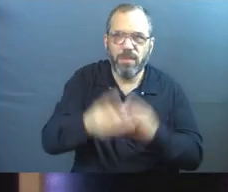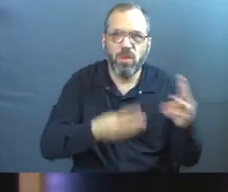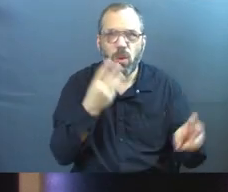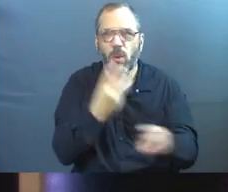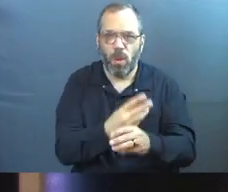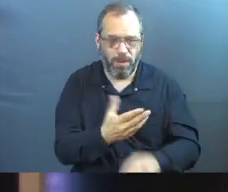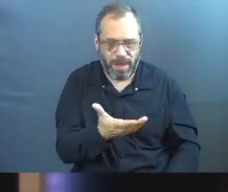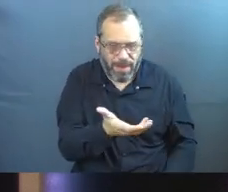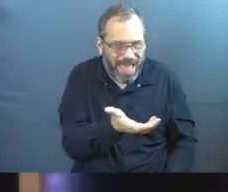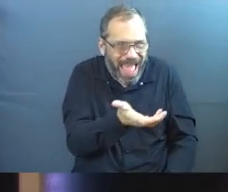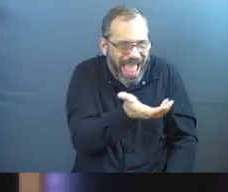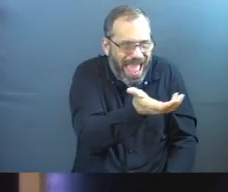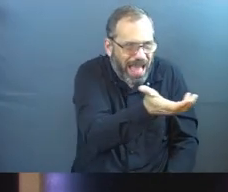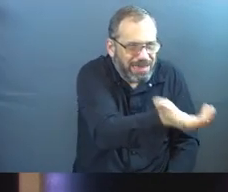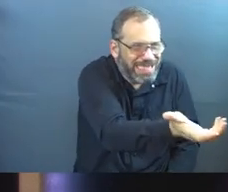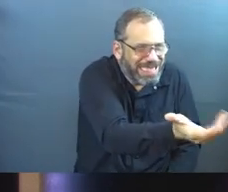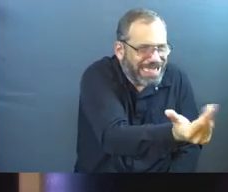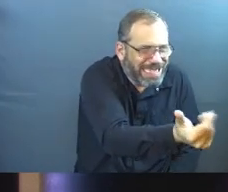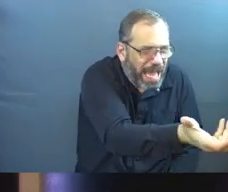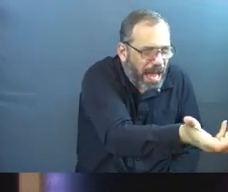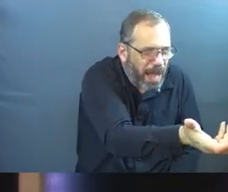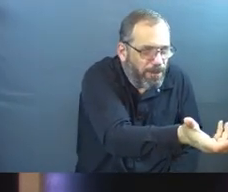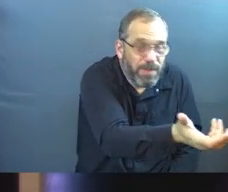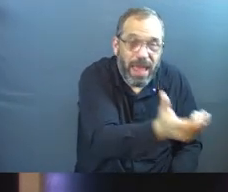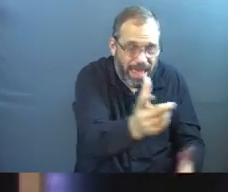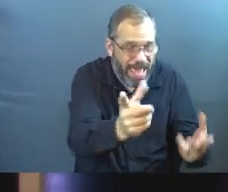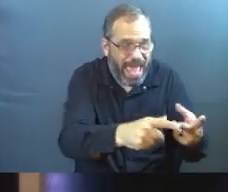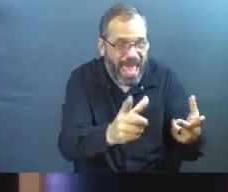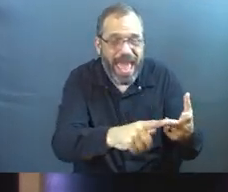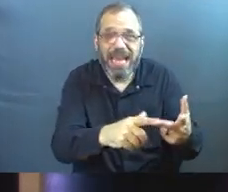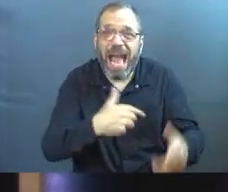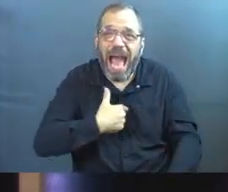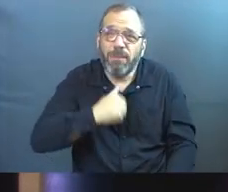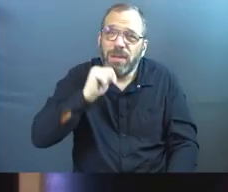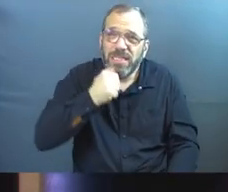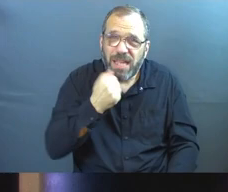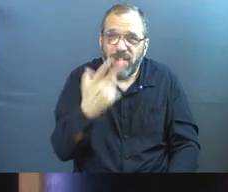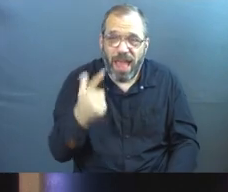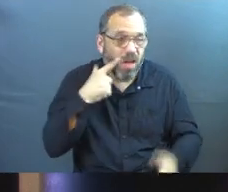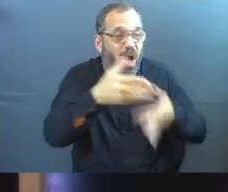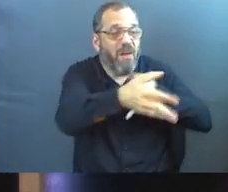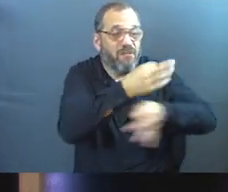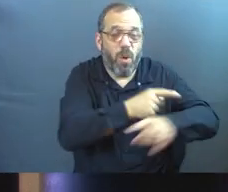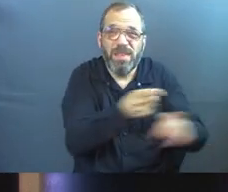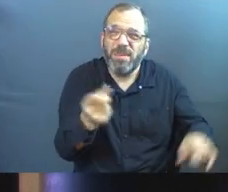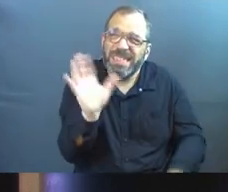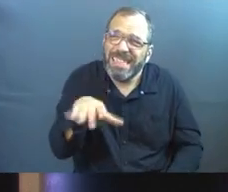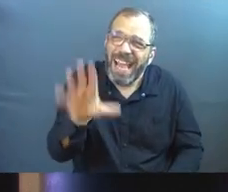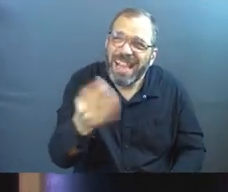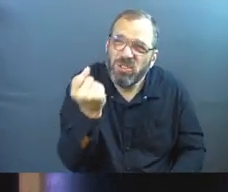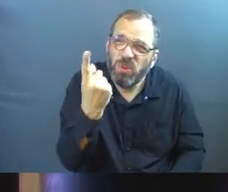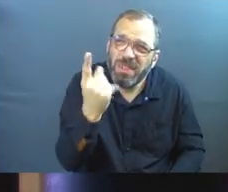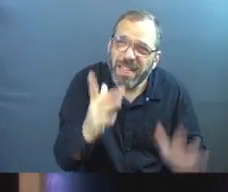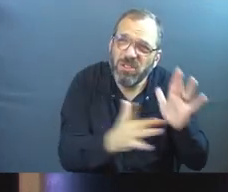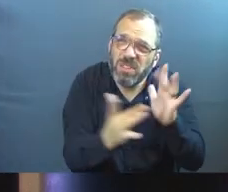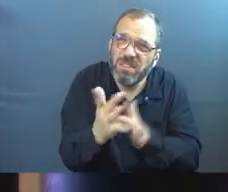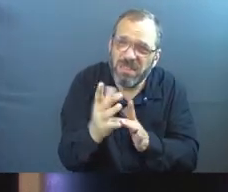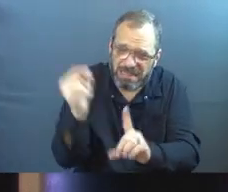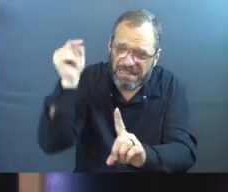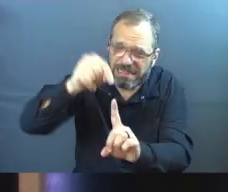Reach out a hand toward them. And not only that, but I'm going to suffer hell for them. Do you see Jesus today?